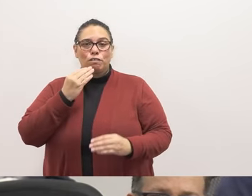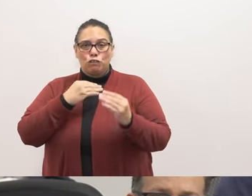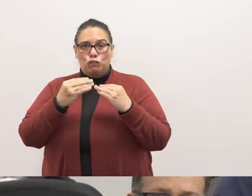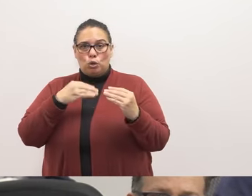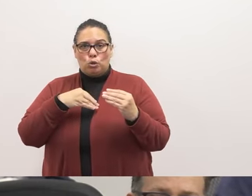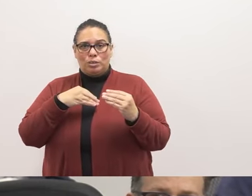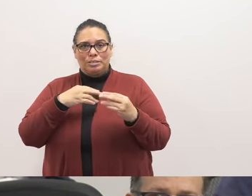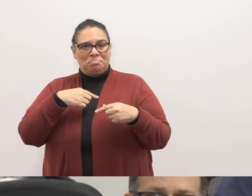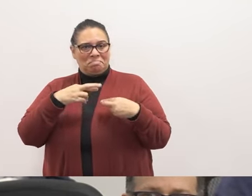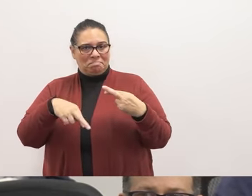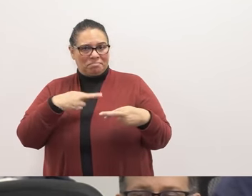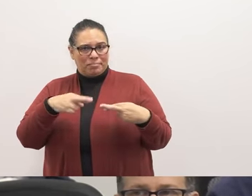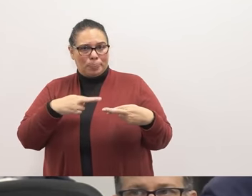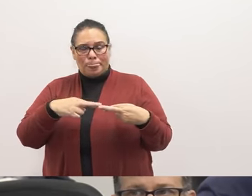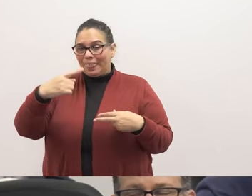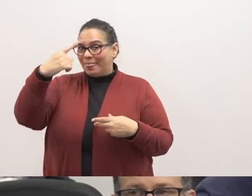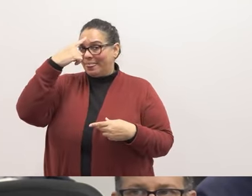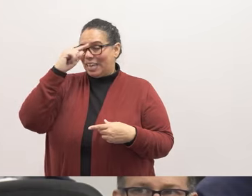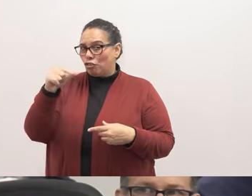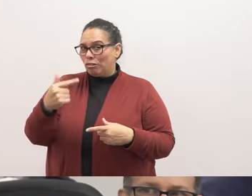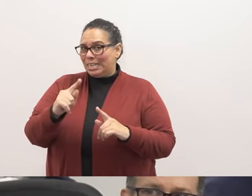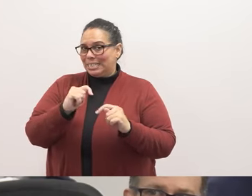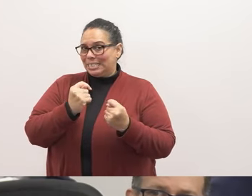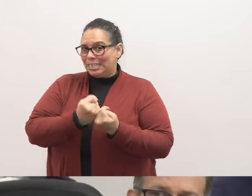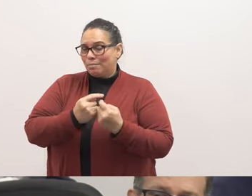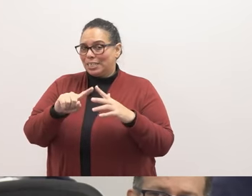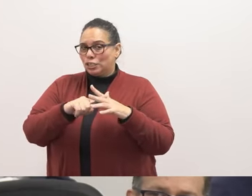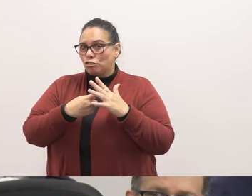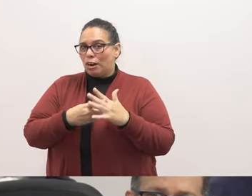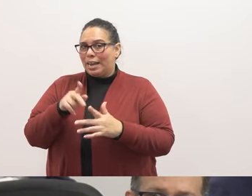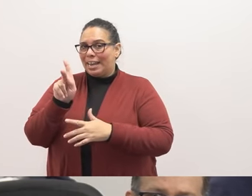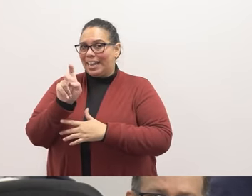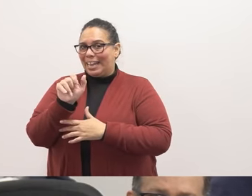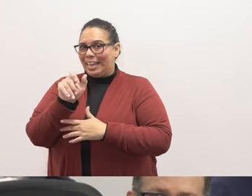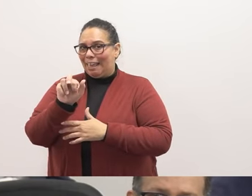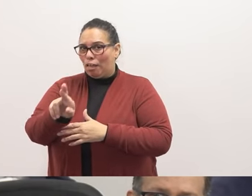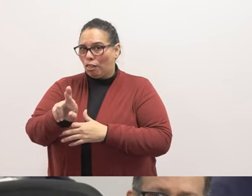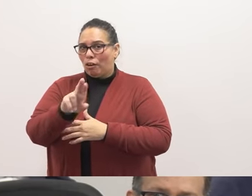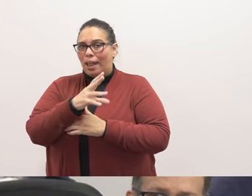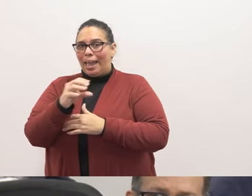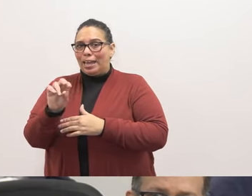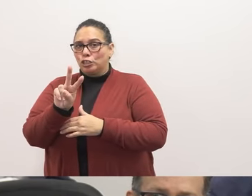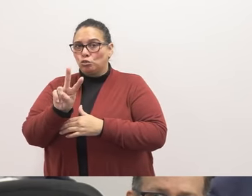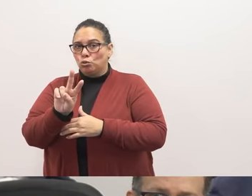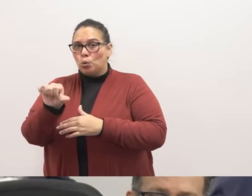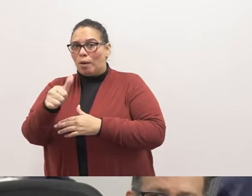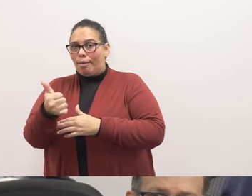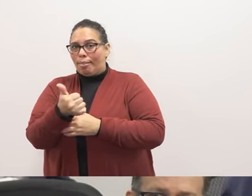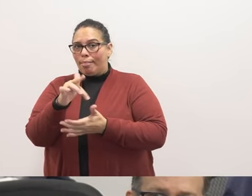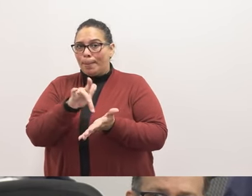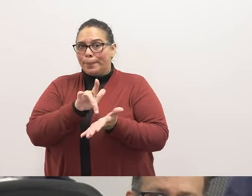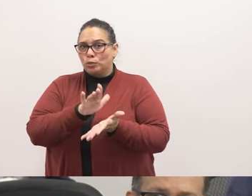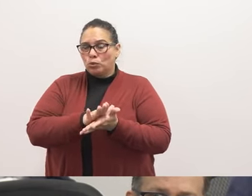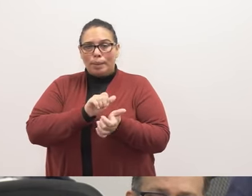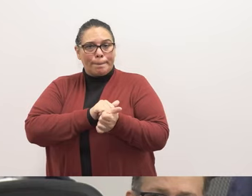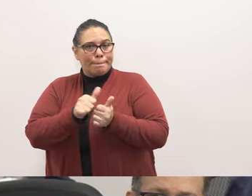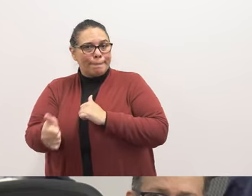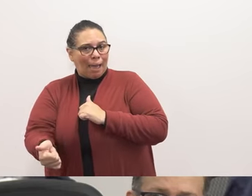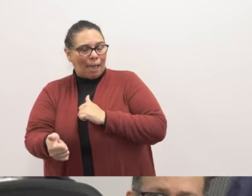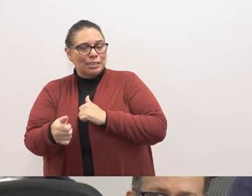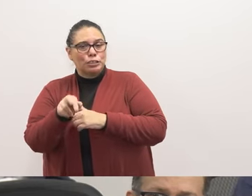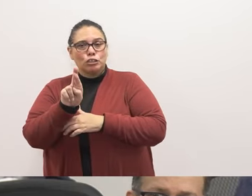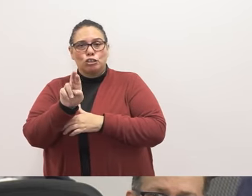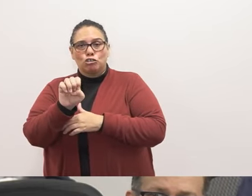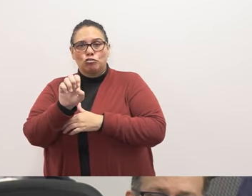piloted at Keller and two other middle schools, passed a resolution that, after our hard